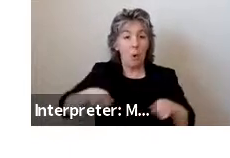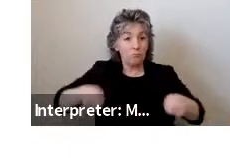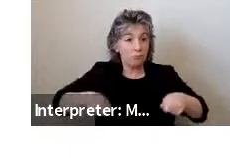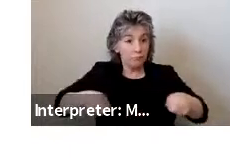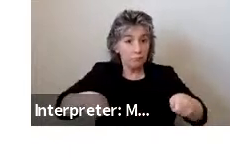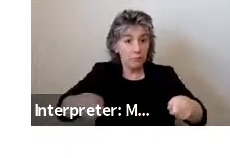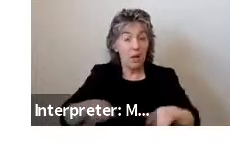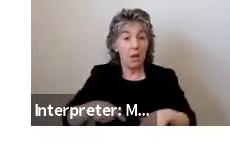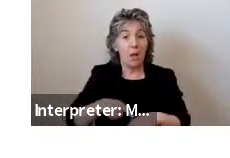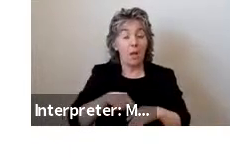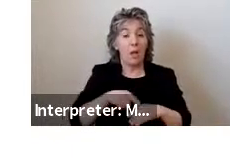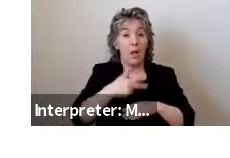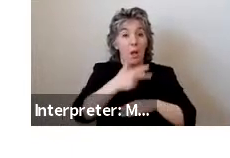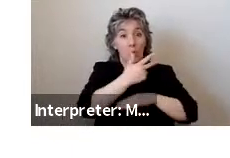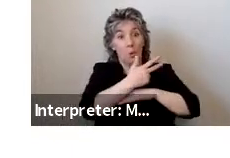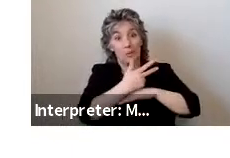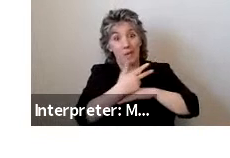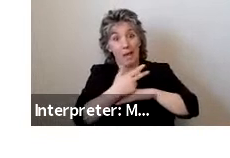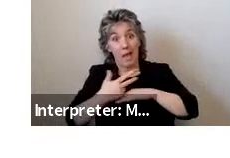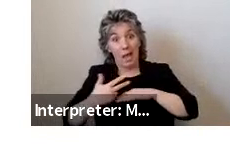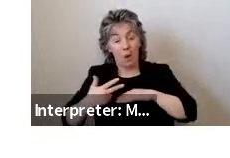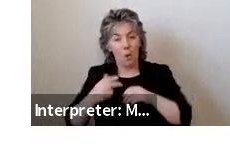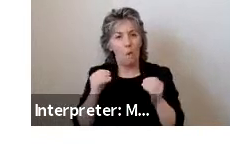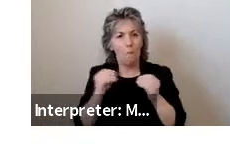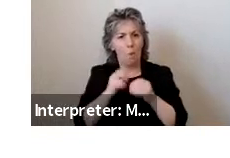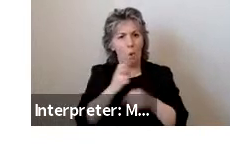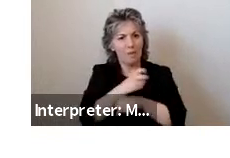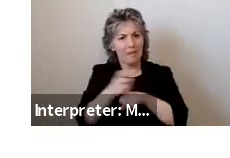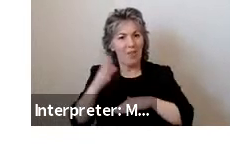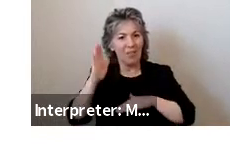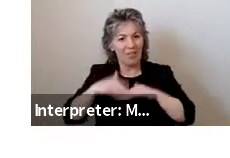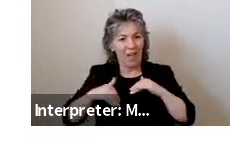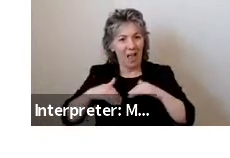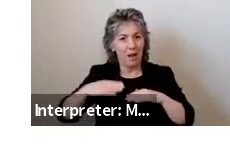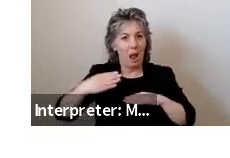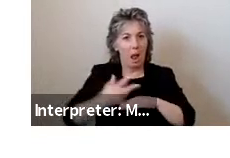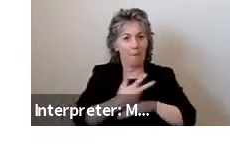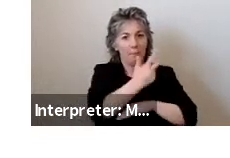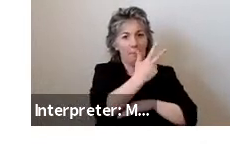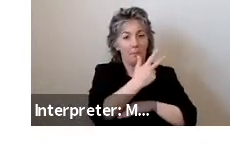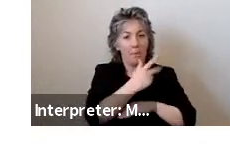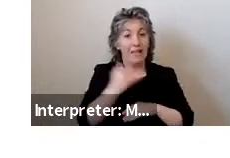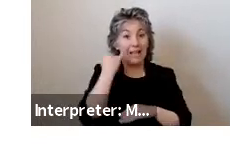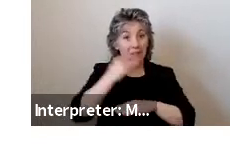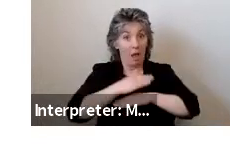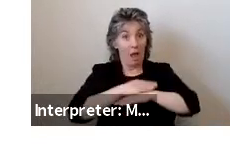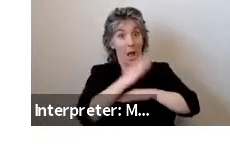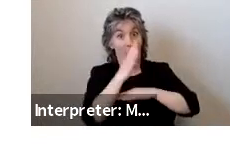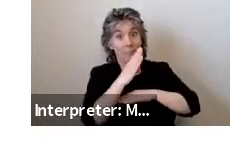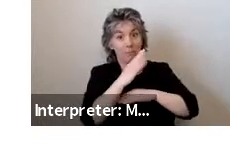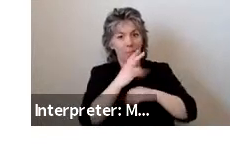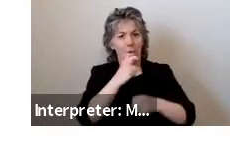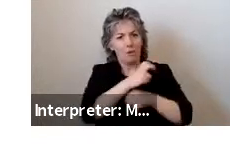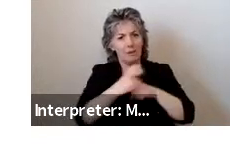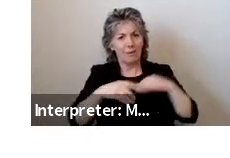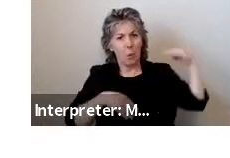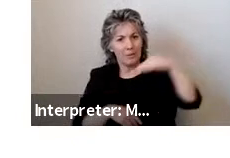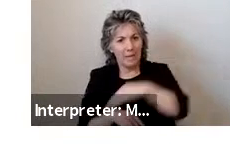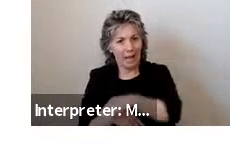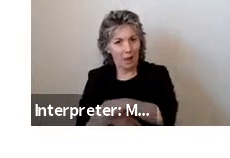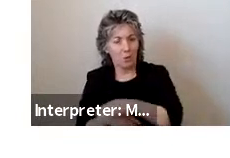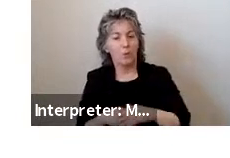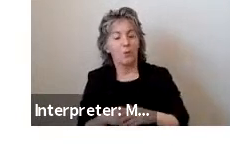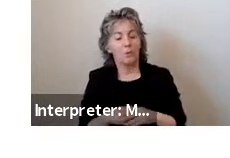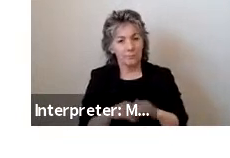more difficult than ascent going up the For the steepest of the ramp slope conditions. Some of our